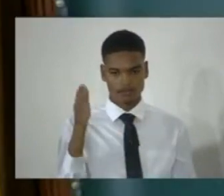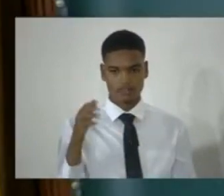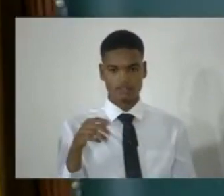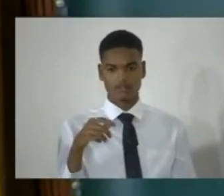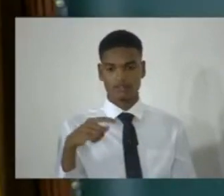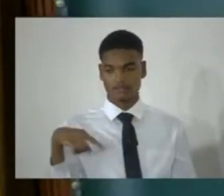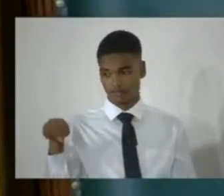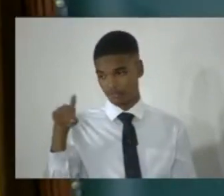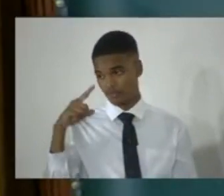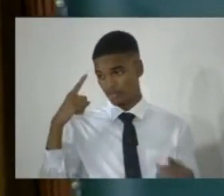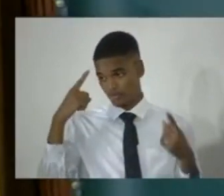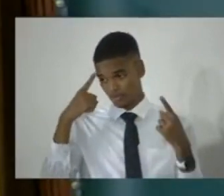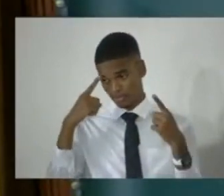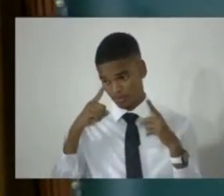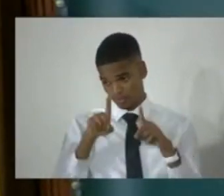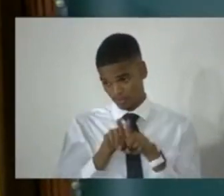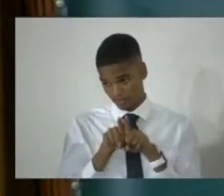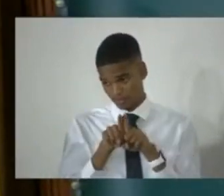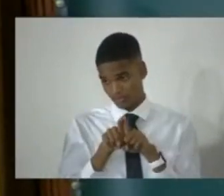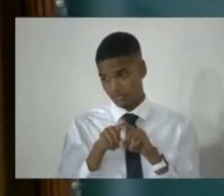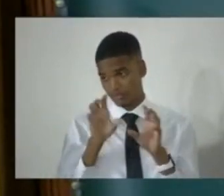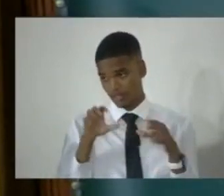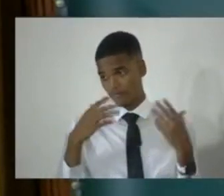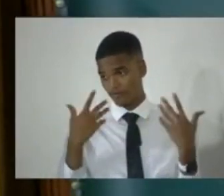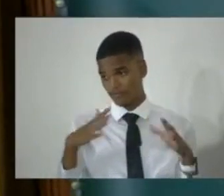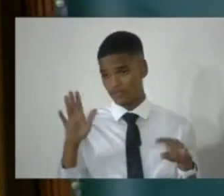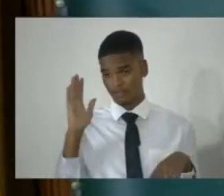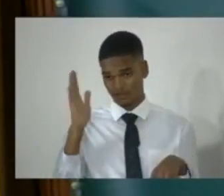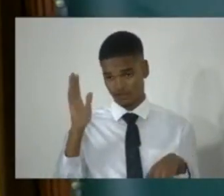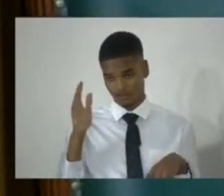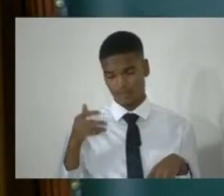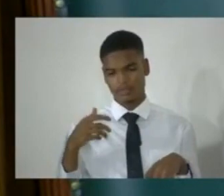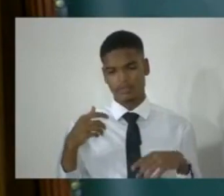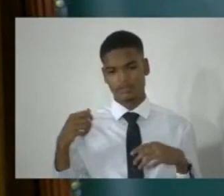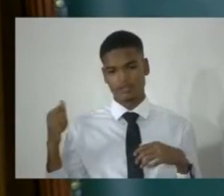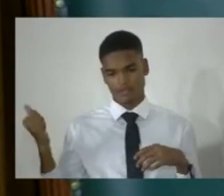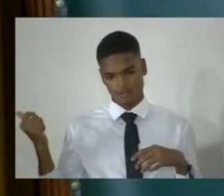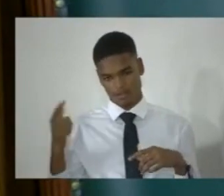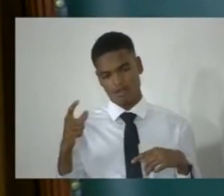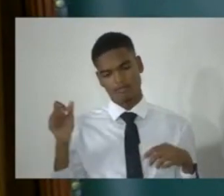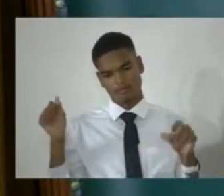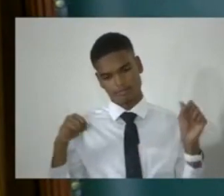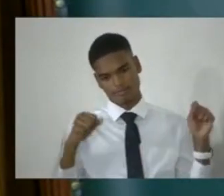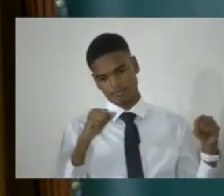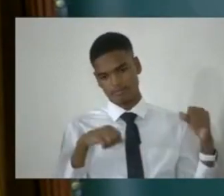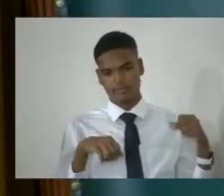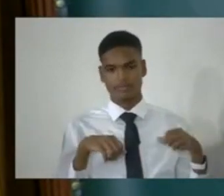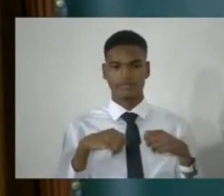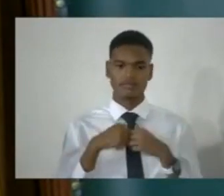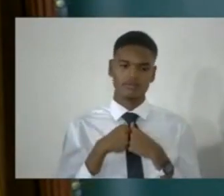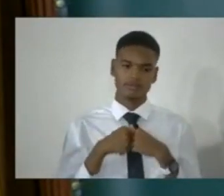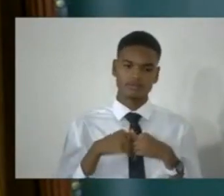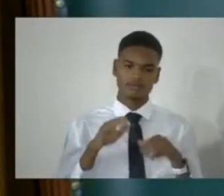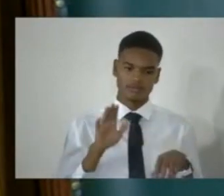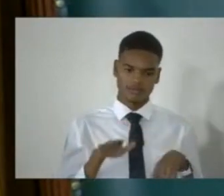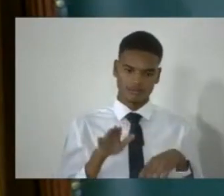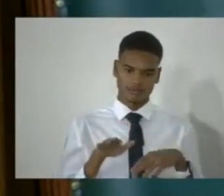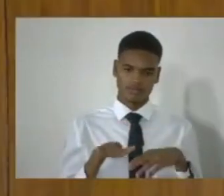given sufficient time to complete his presentation. Those in favour? Aye. Those against? The ayes have it. Opposition Leader.